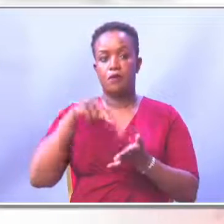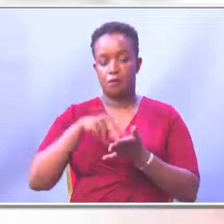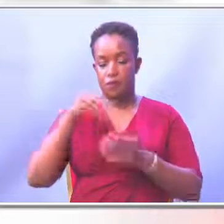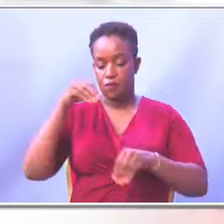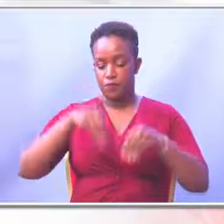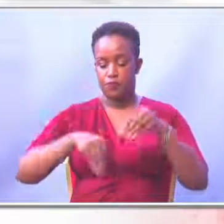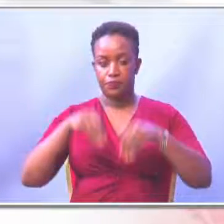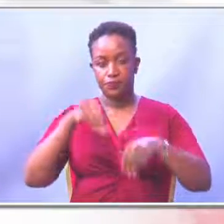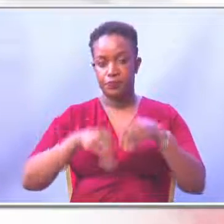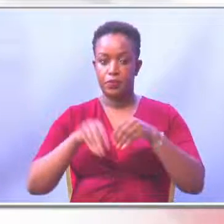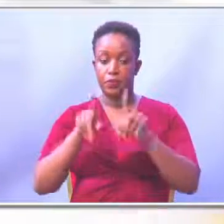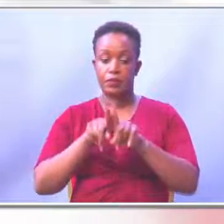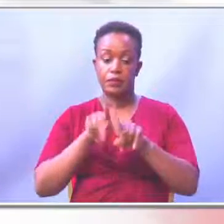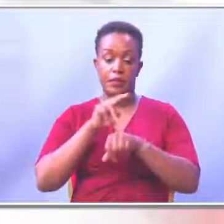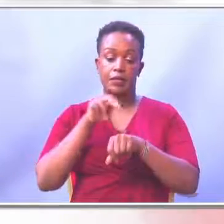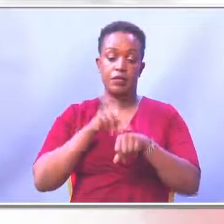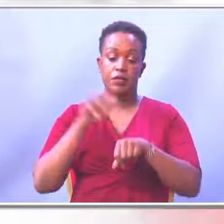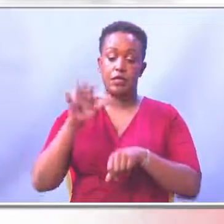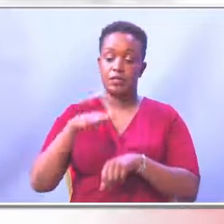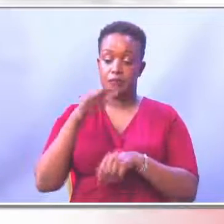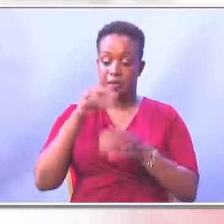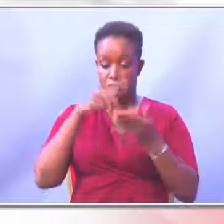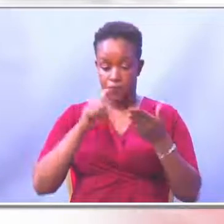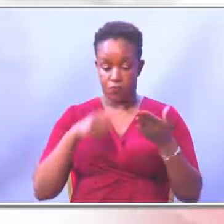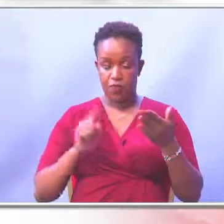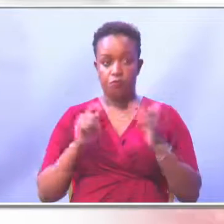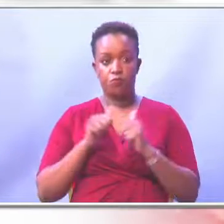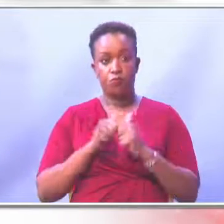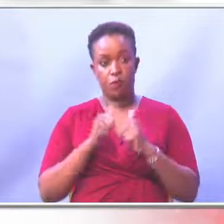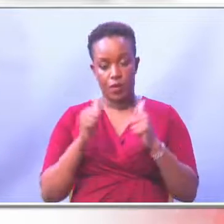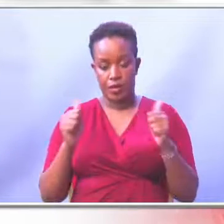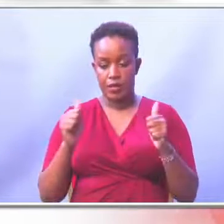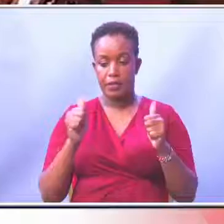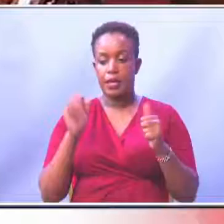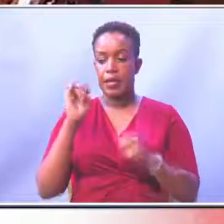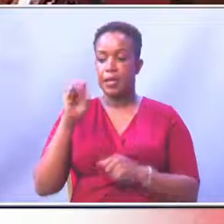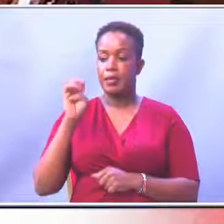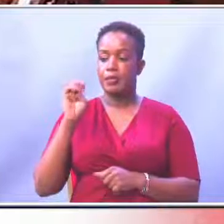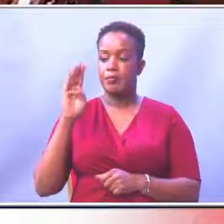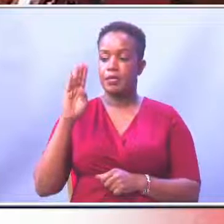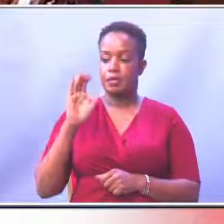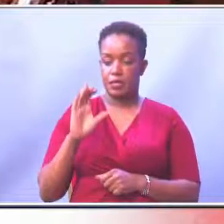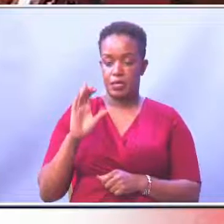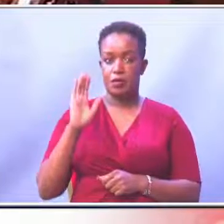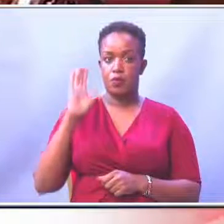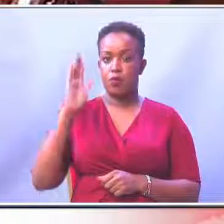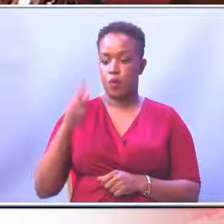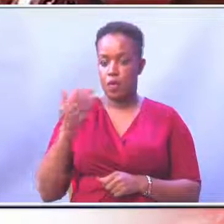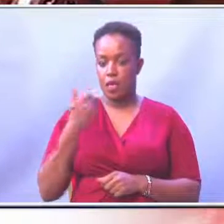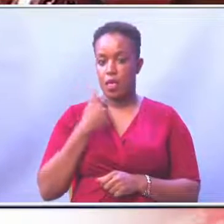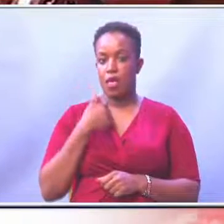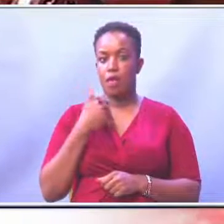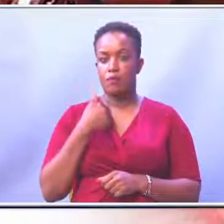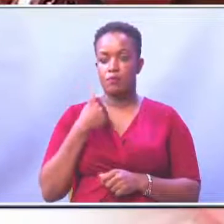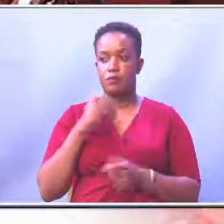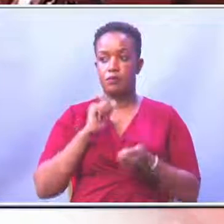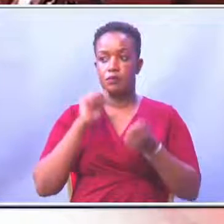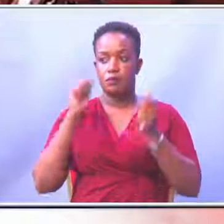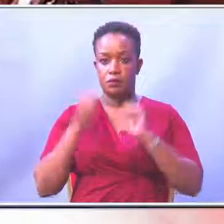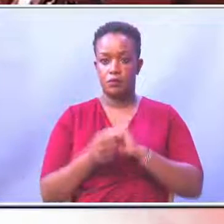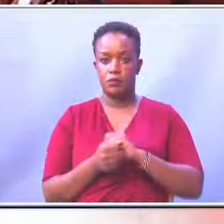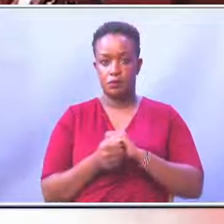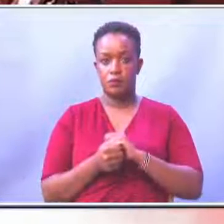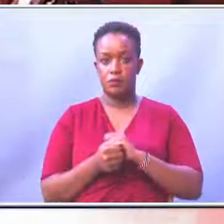the National Assembly House approve it, the Independent Electoral and Boundaries Commission will be compelled to accommodate all the